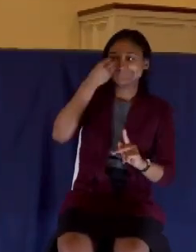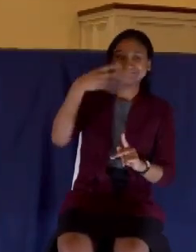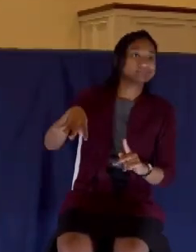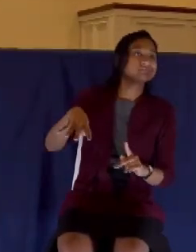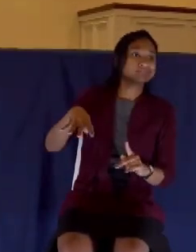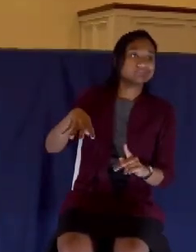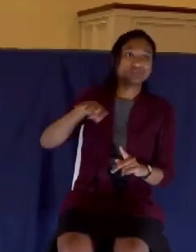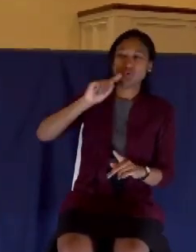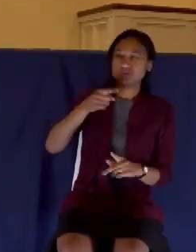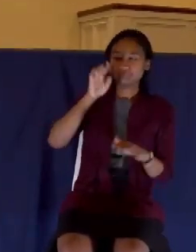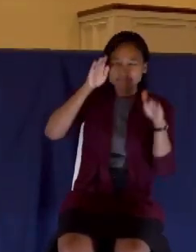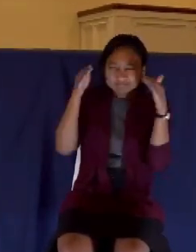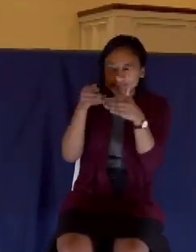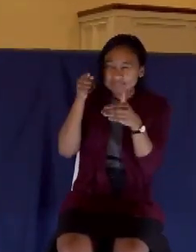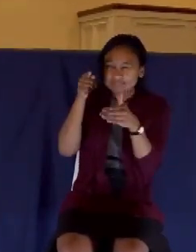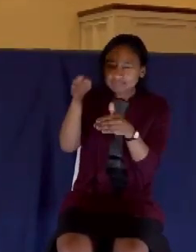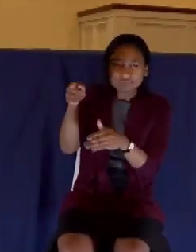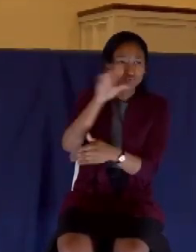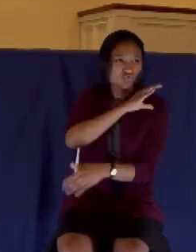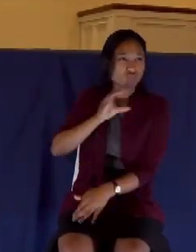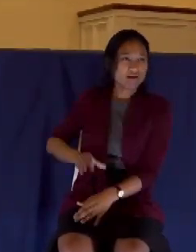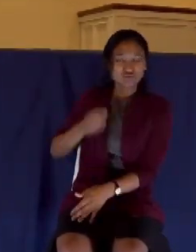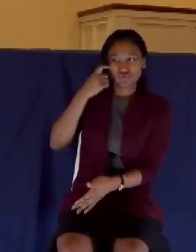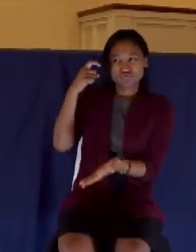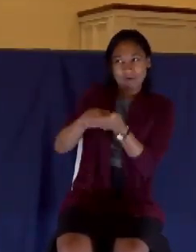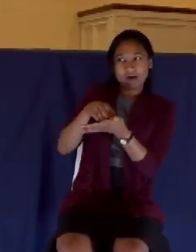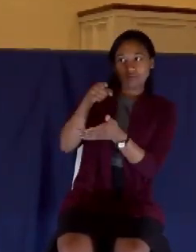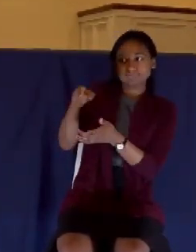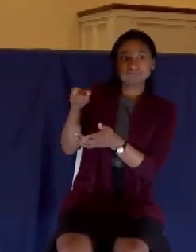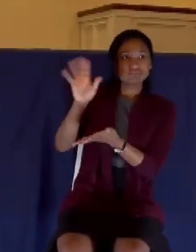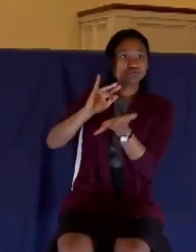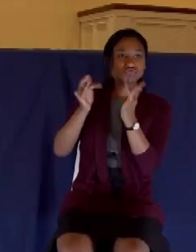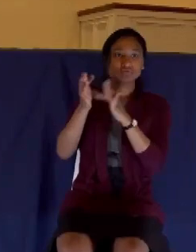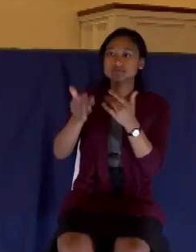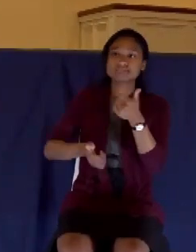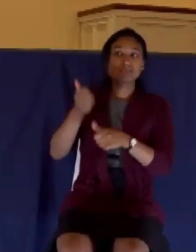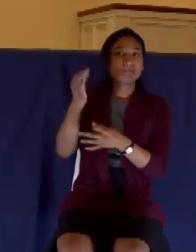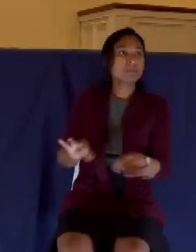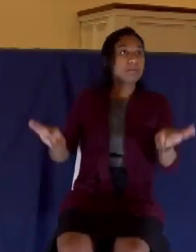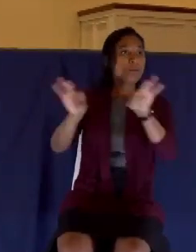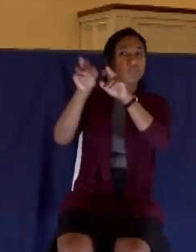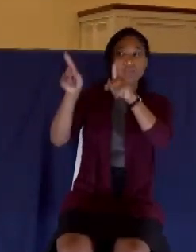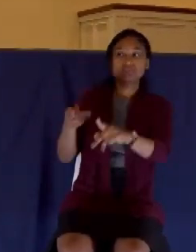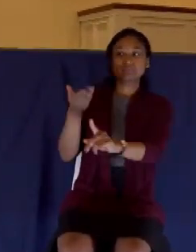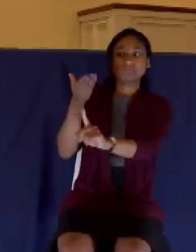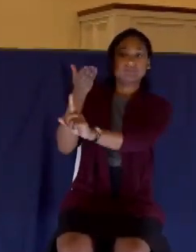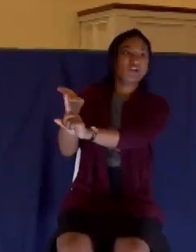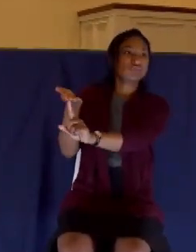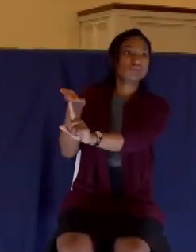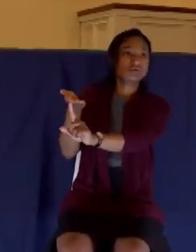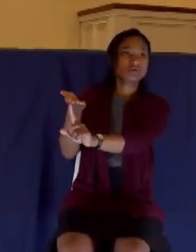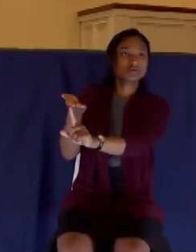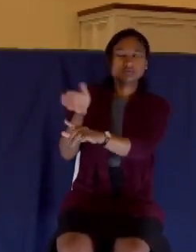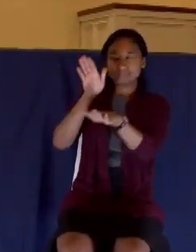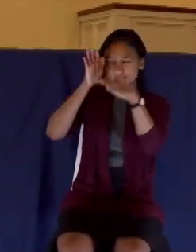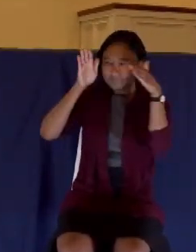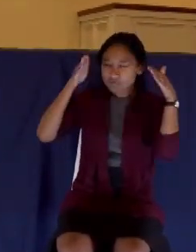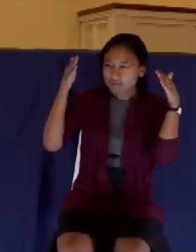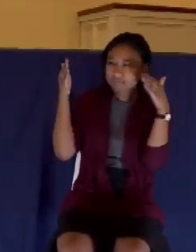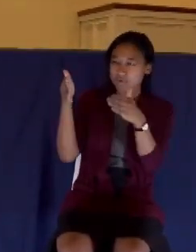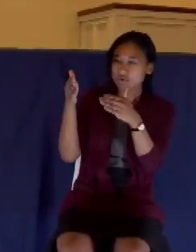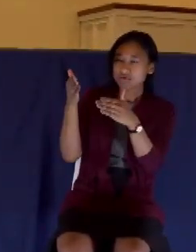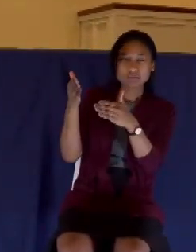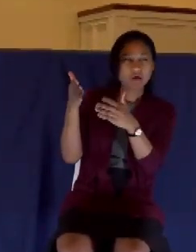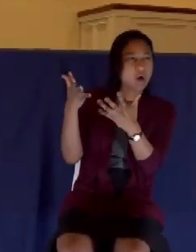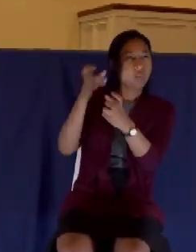only concerned about Christ. She recognized Jesus as the most important person in that place. Her whole focus is on